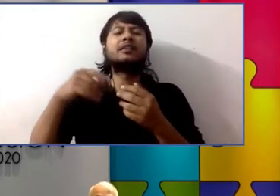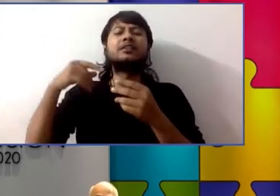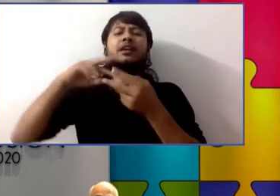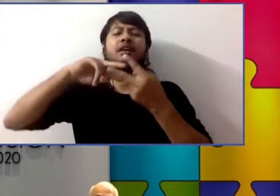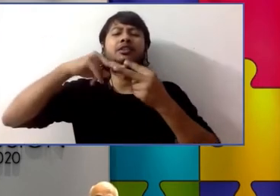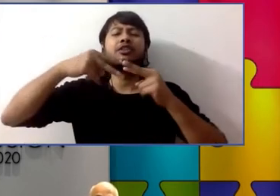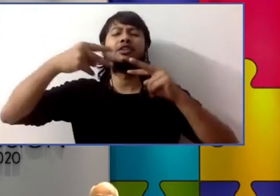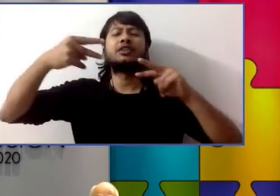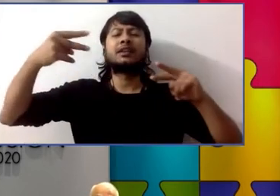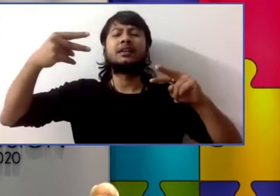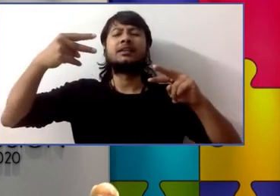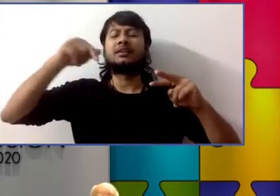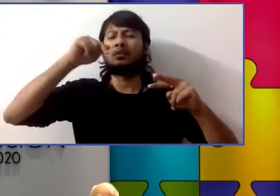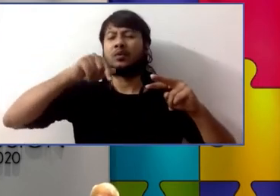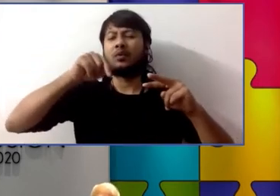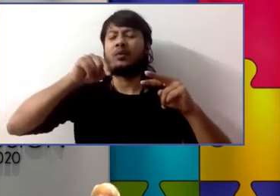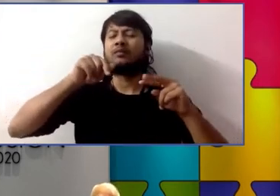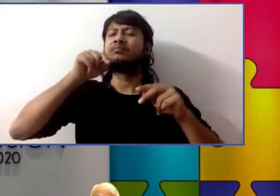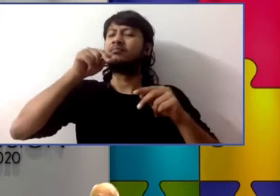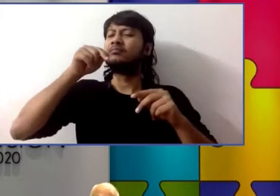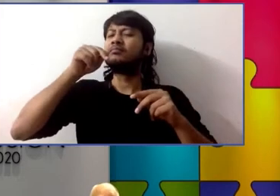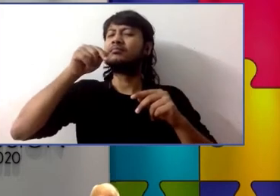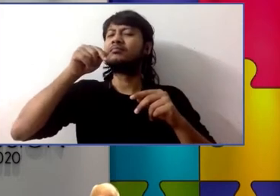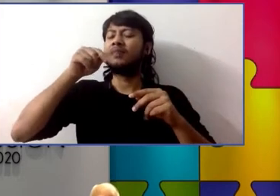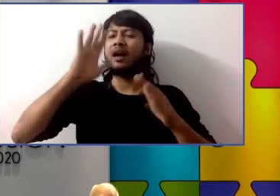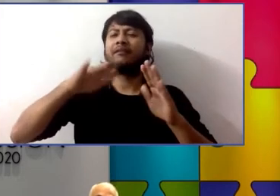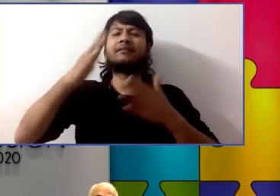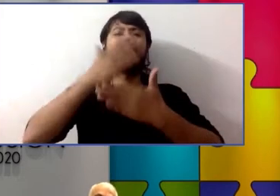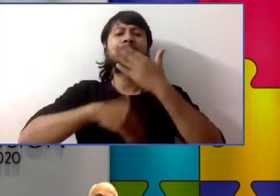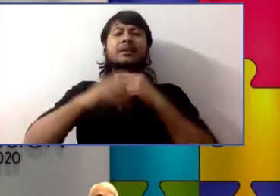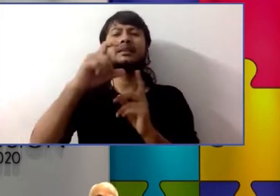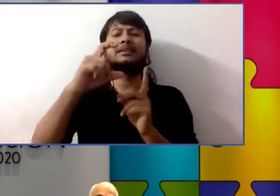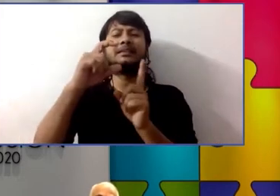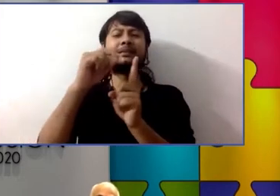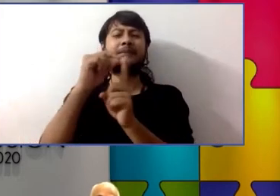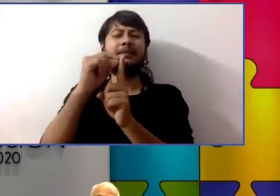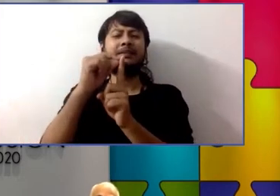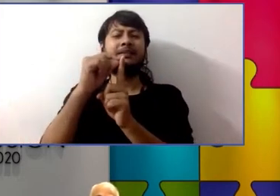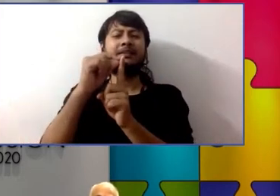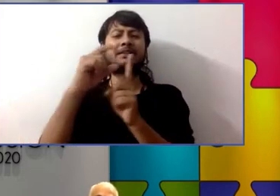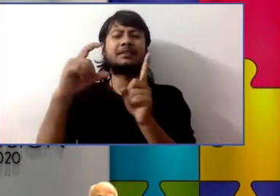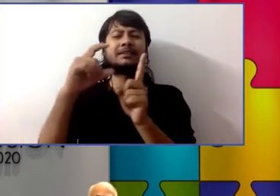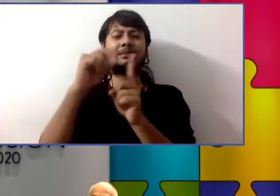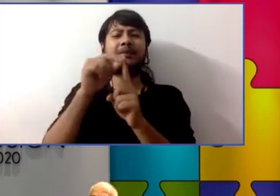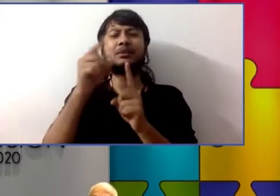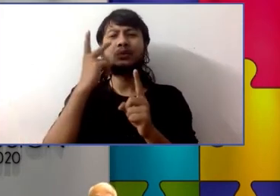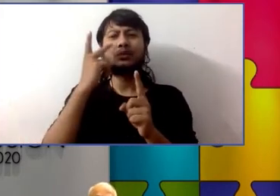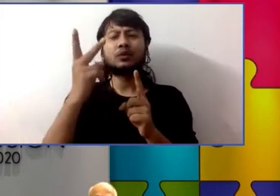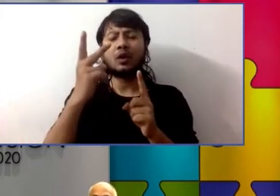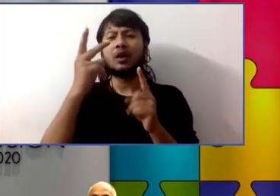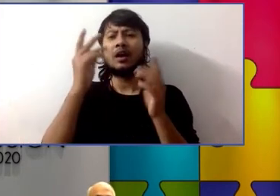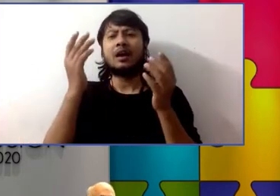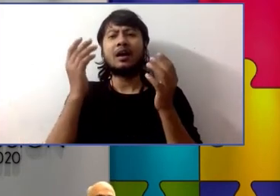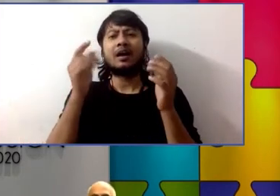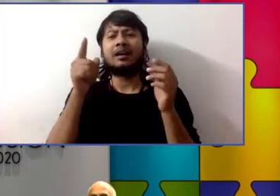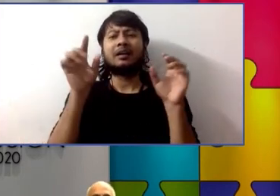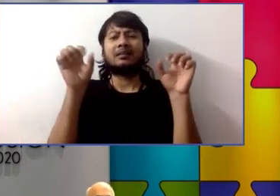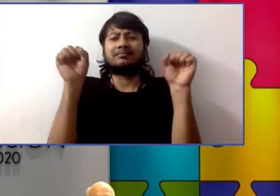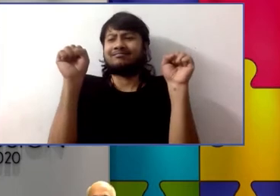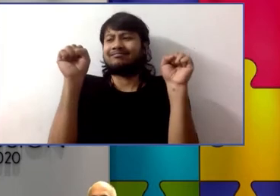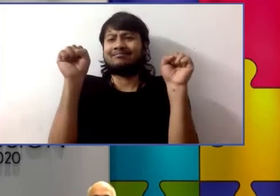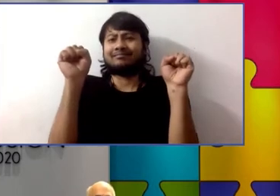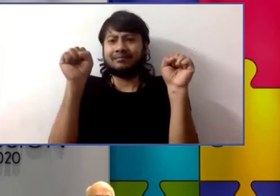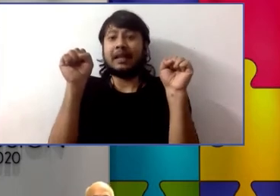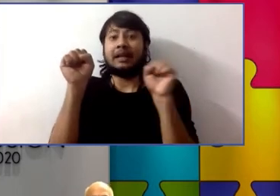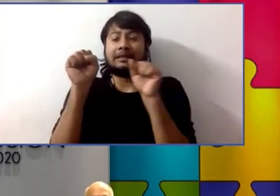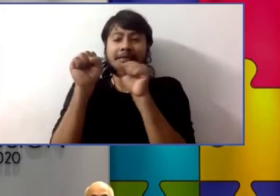and you can see now in those fists balled up that was the early sign of cerebral palsy so we went from this place of just joy and